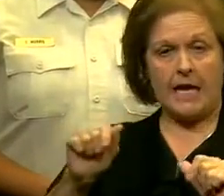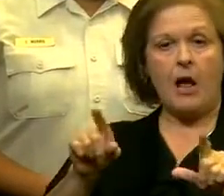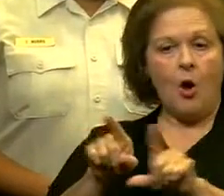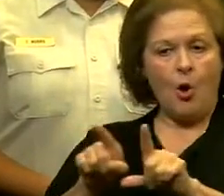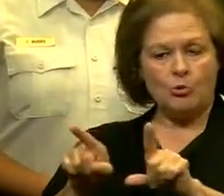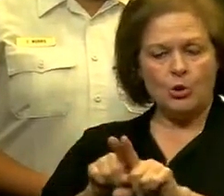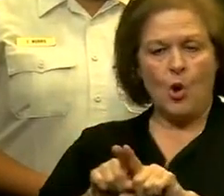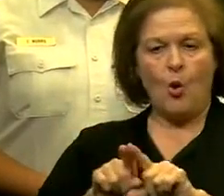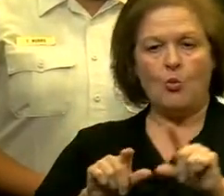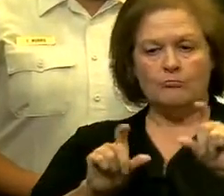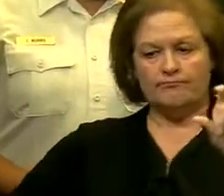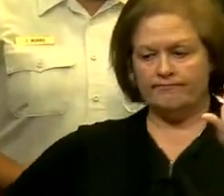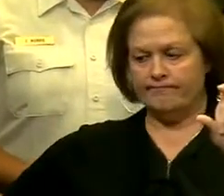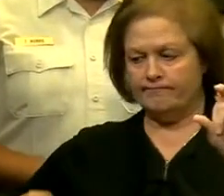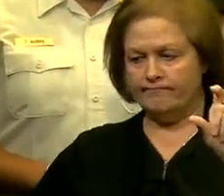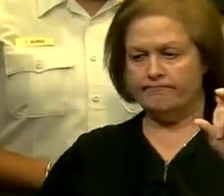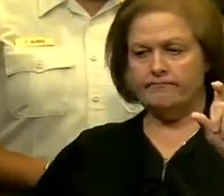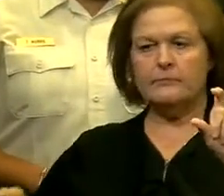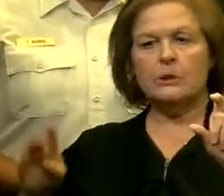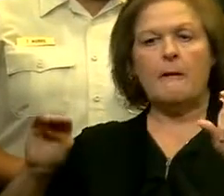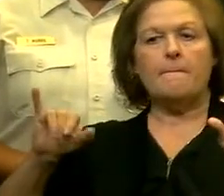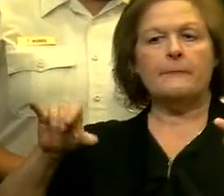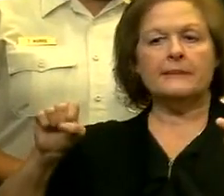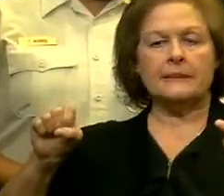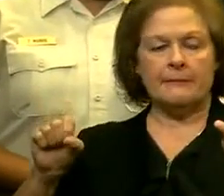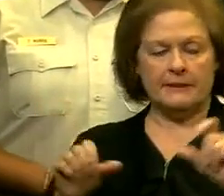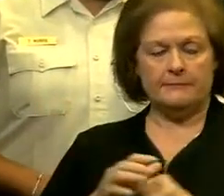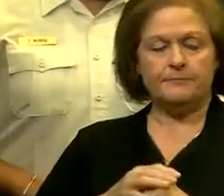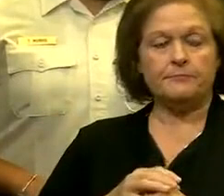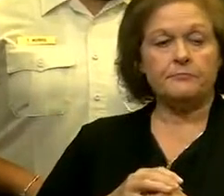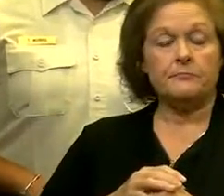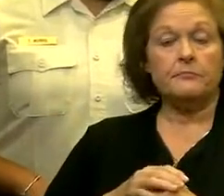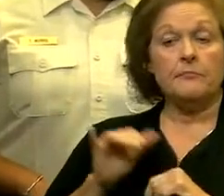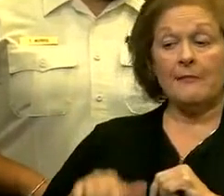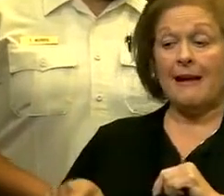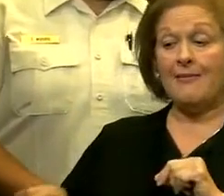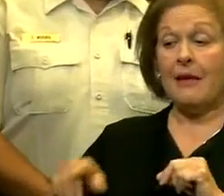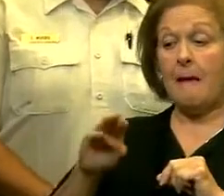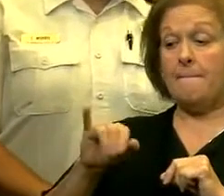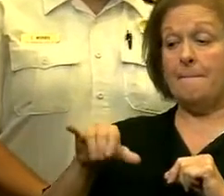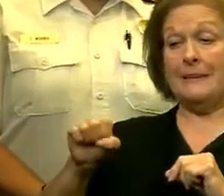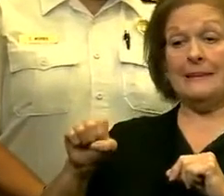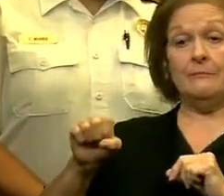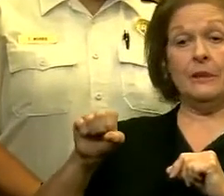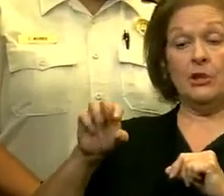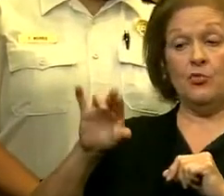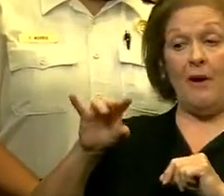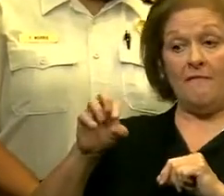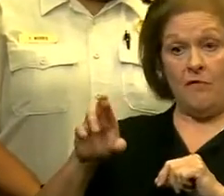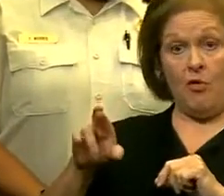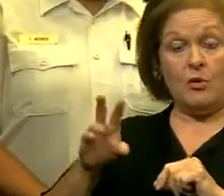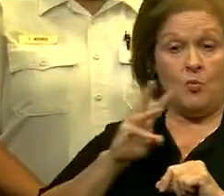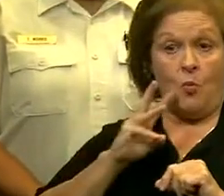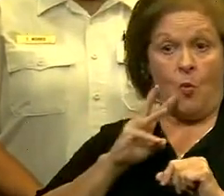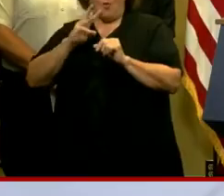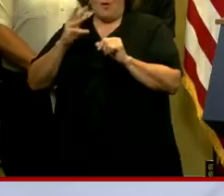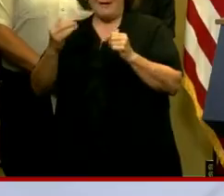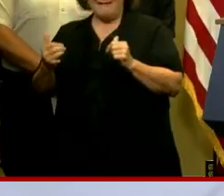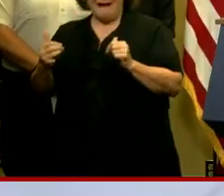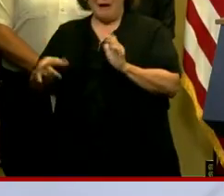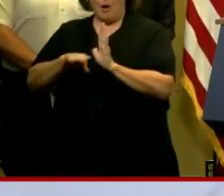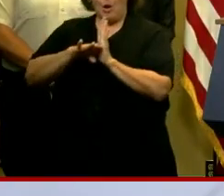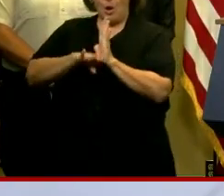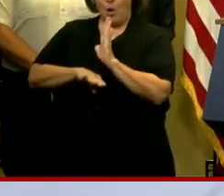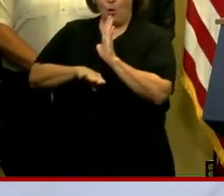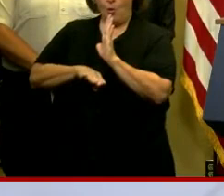coast of Mississippi. The good news, too, for us is that the Mississippi River is at a low of four feet.